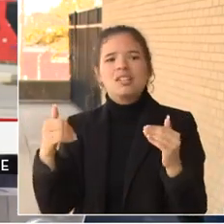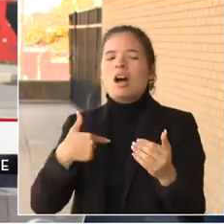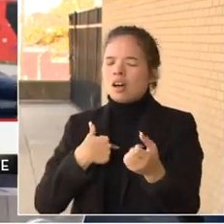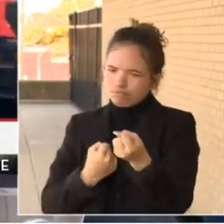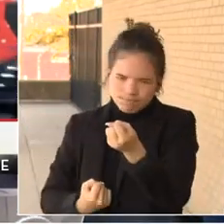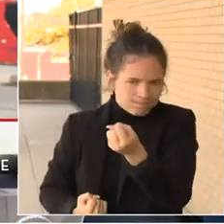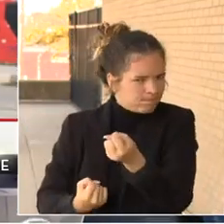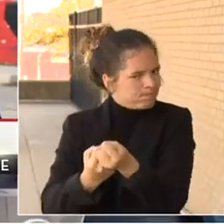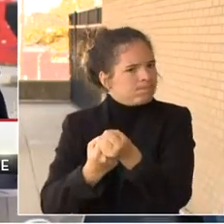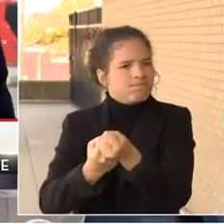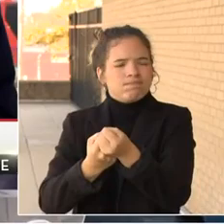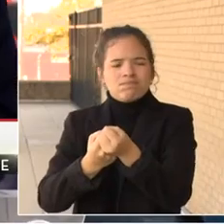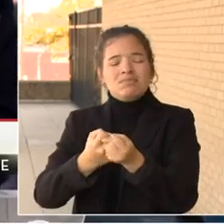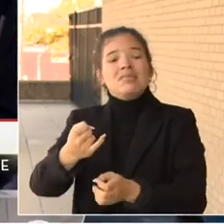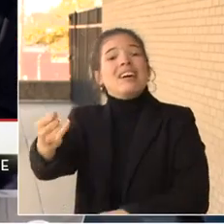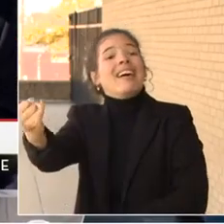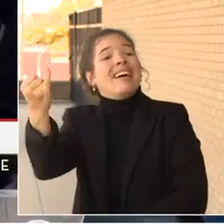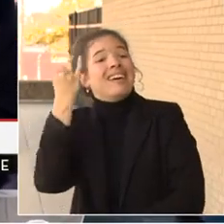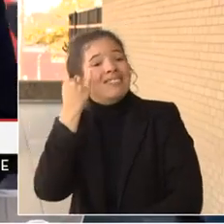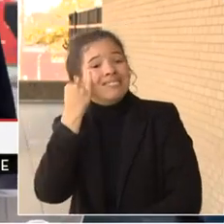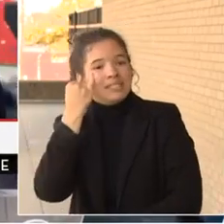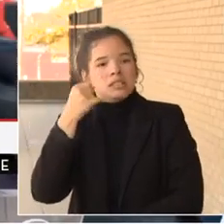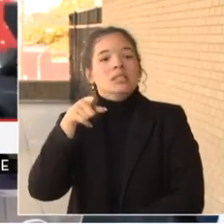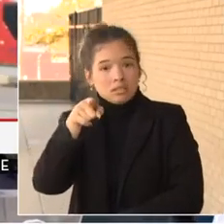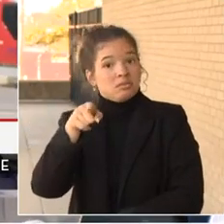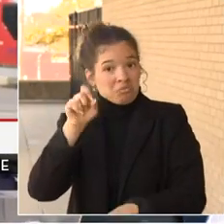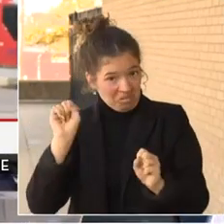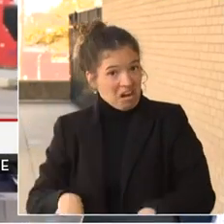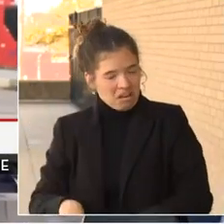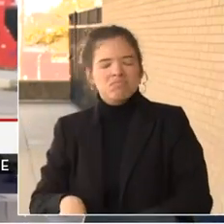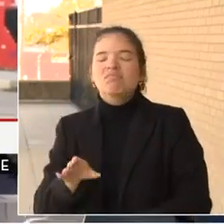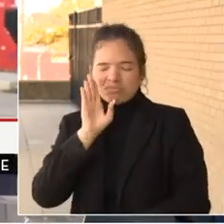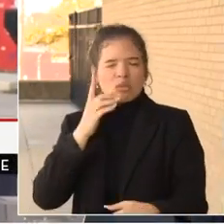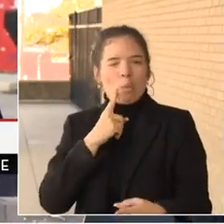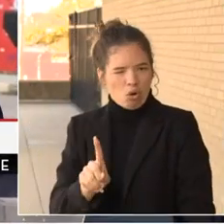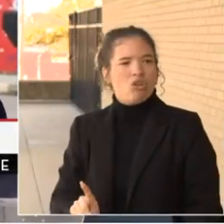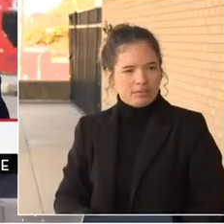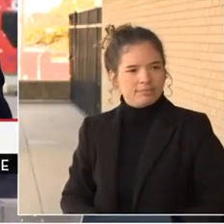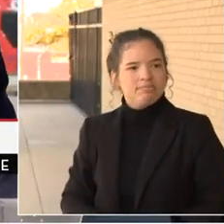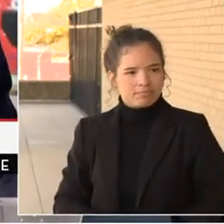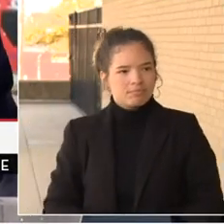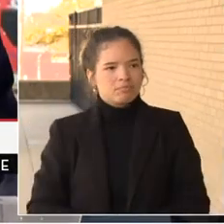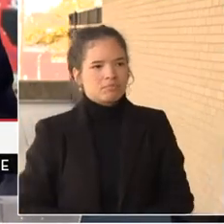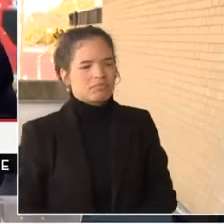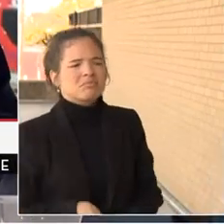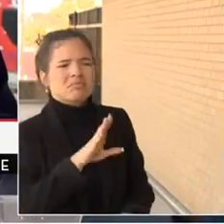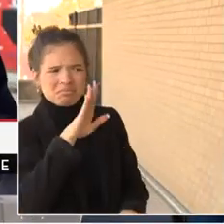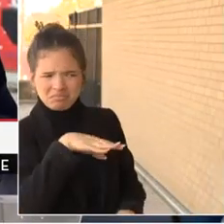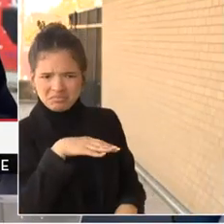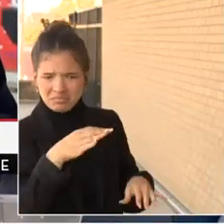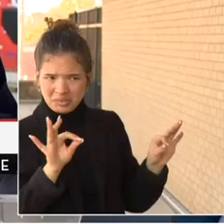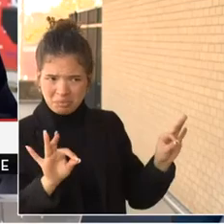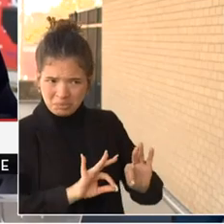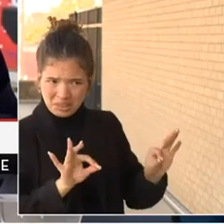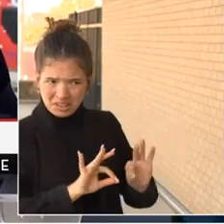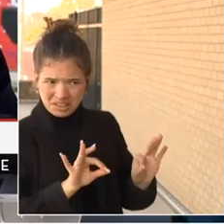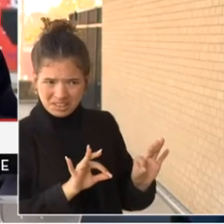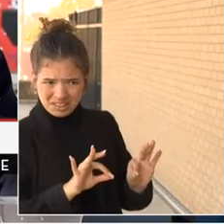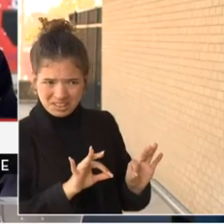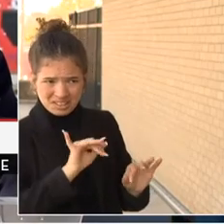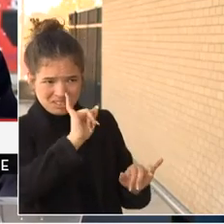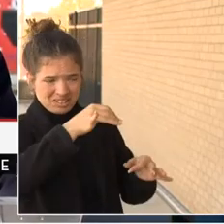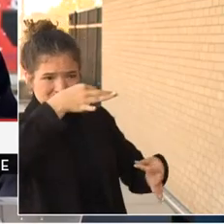that specifically on the misdemeanor trial option. Do you support that? Do you support as it's written,